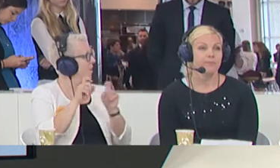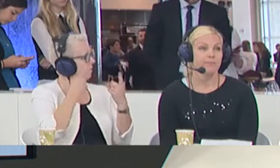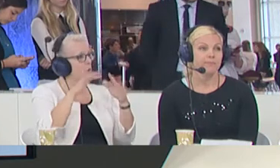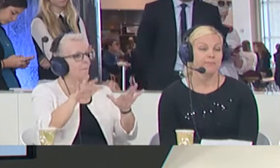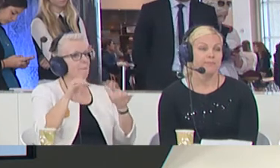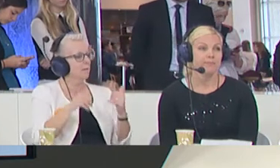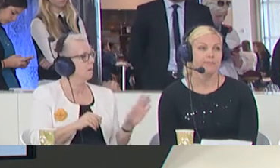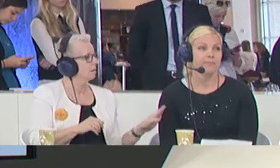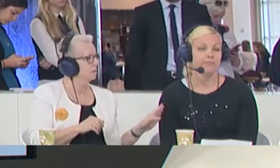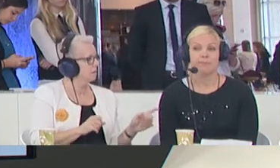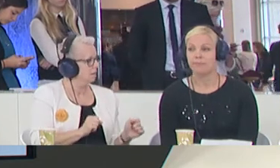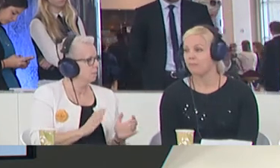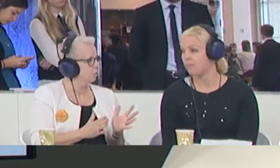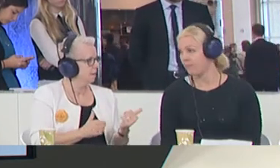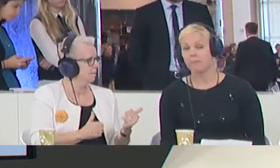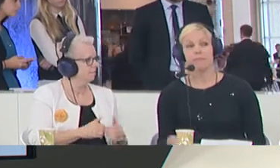Elsa?